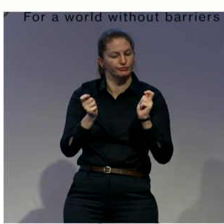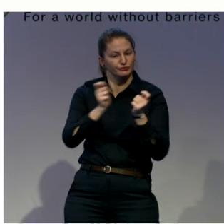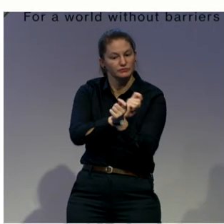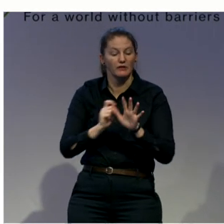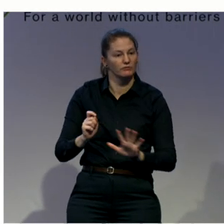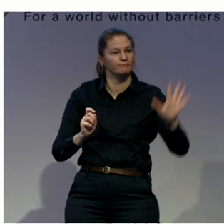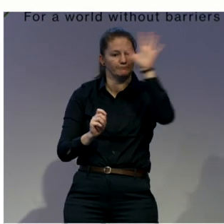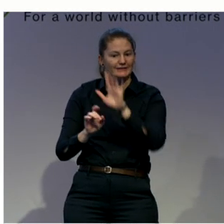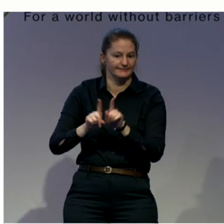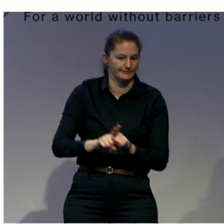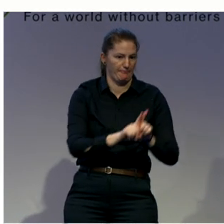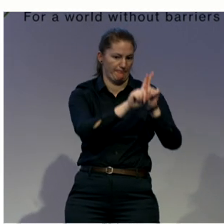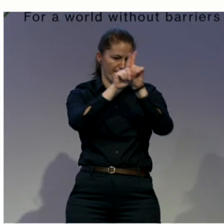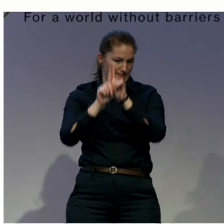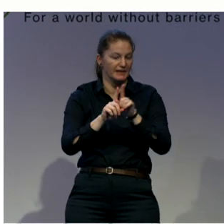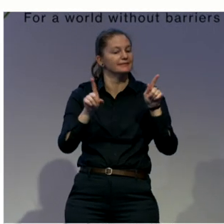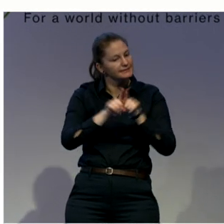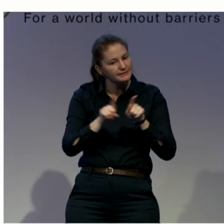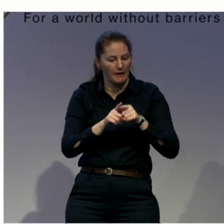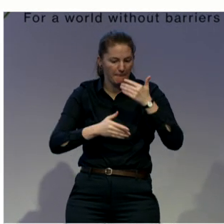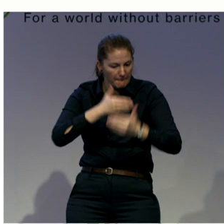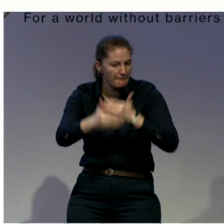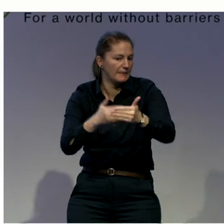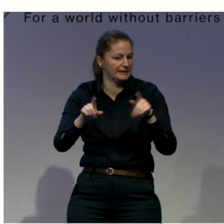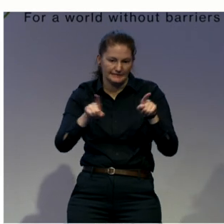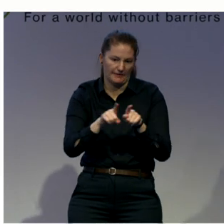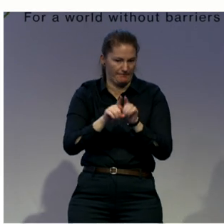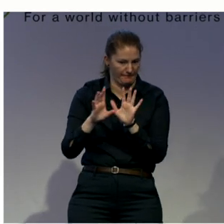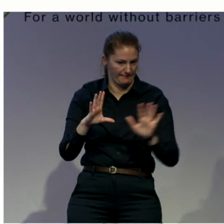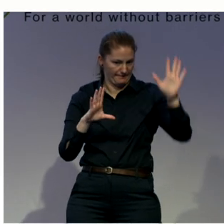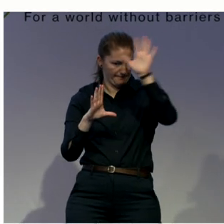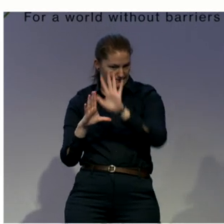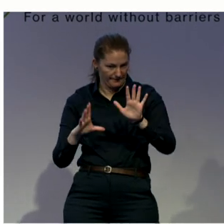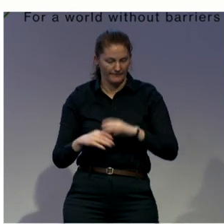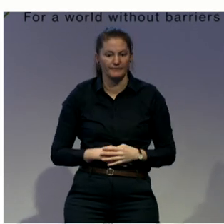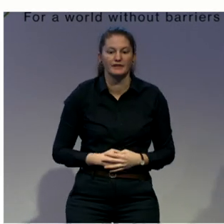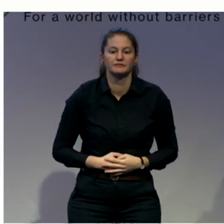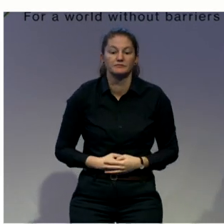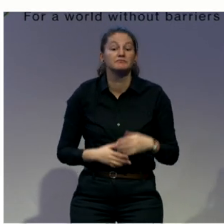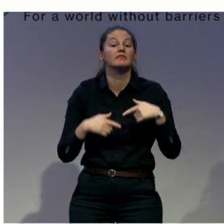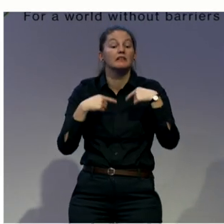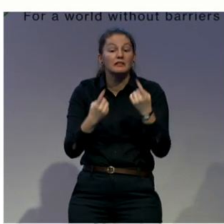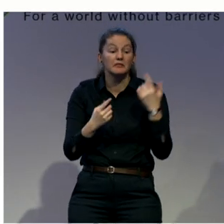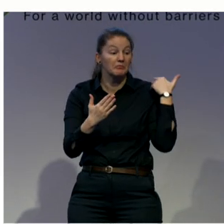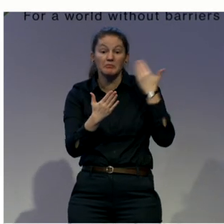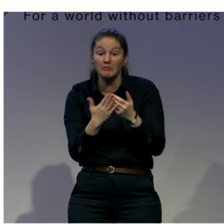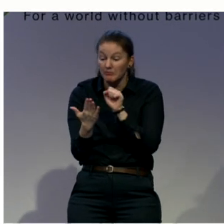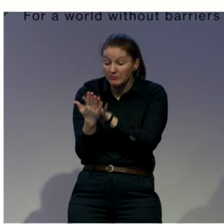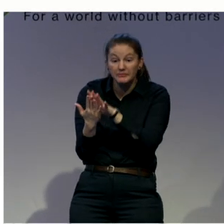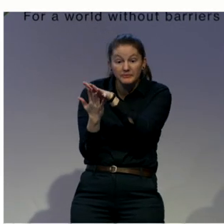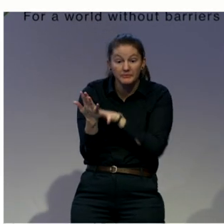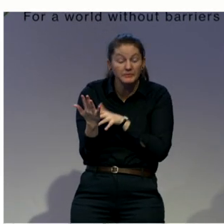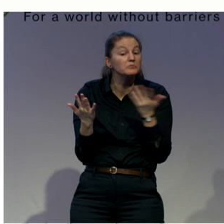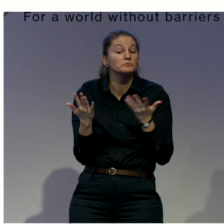what are the specific outcomes that we have achieved so far? Well, in